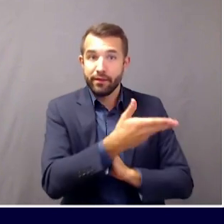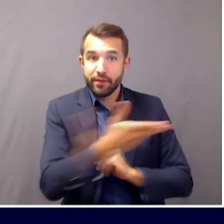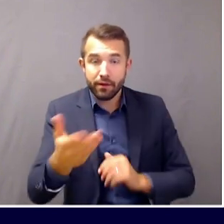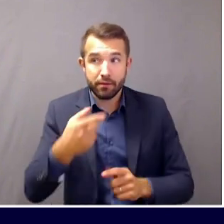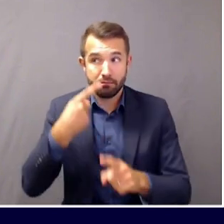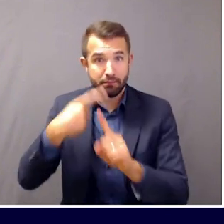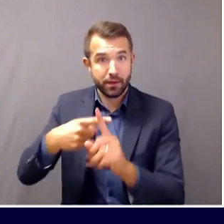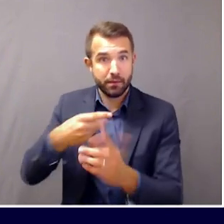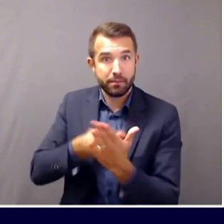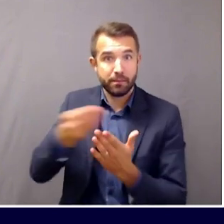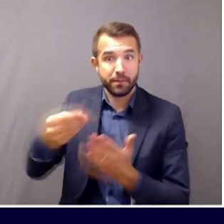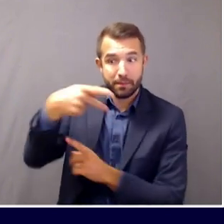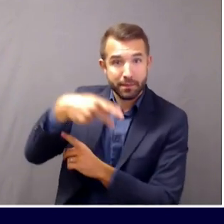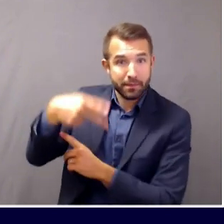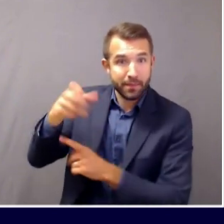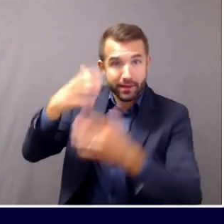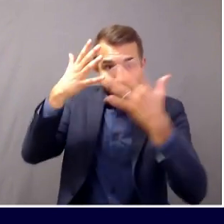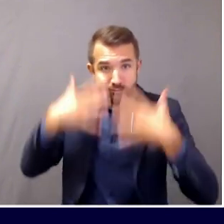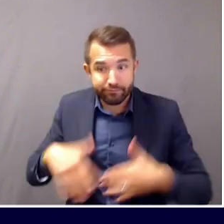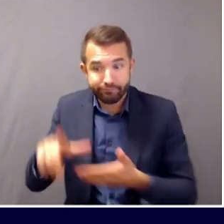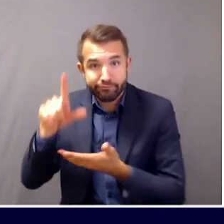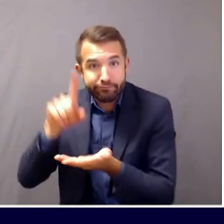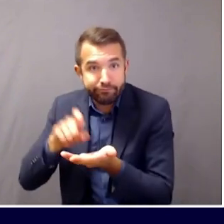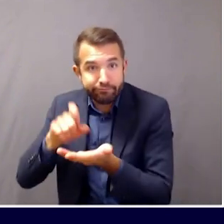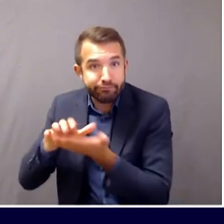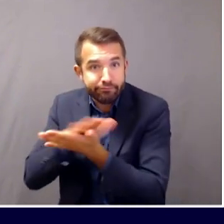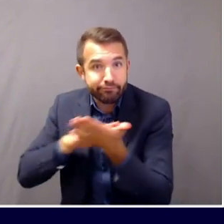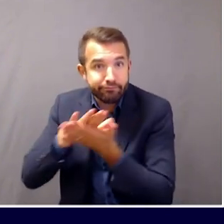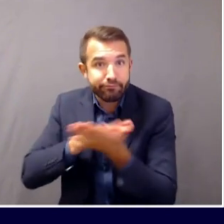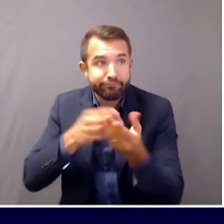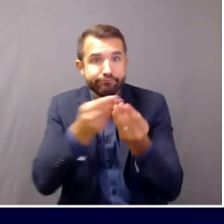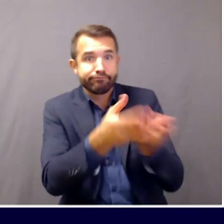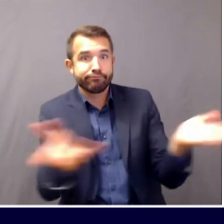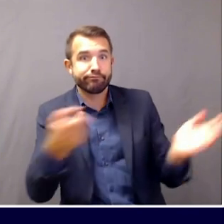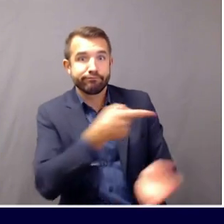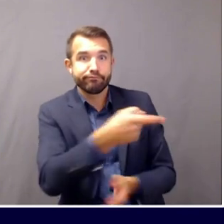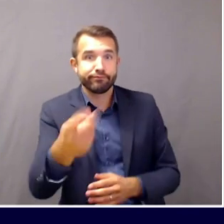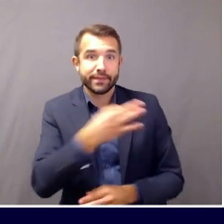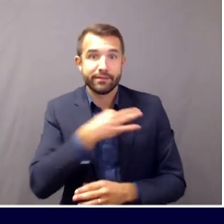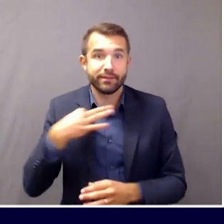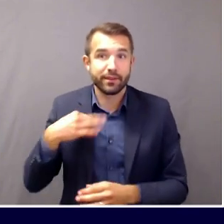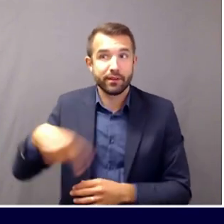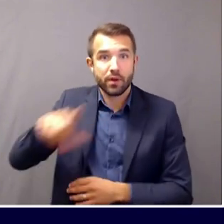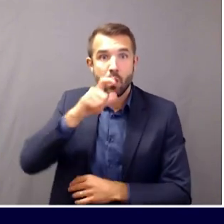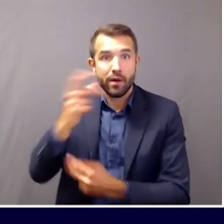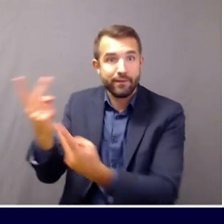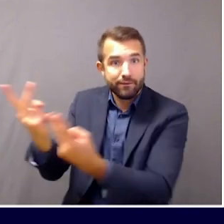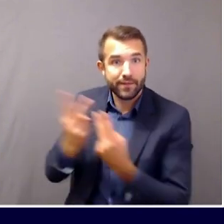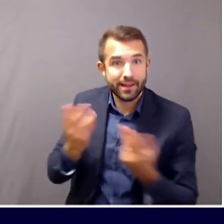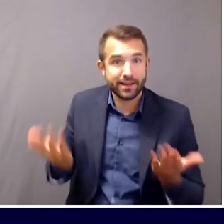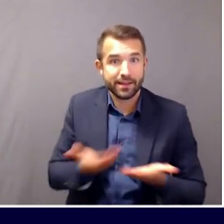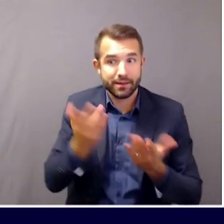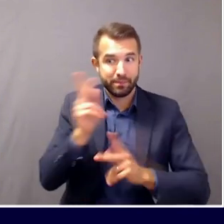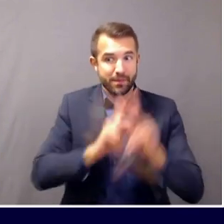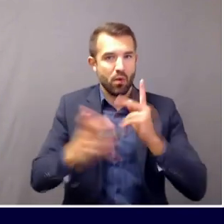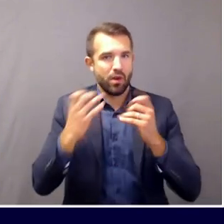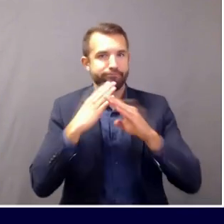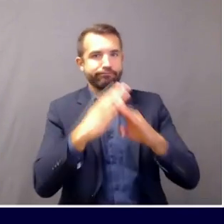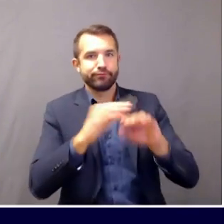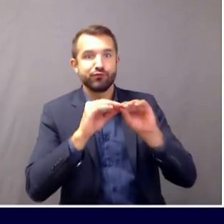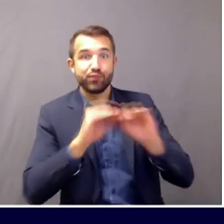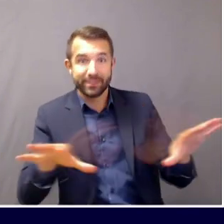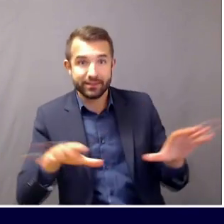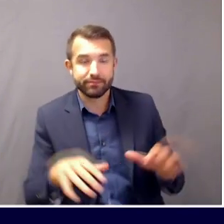sanitizer to be made available for staff, visitors, and the public. Third, the initiative supports local business